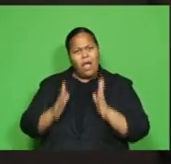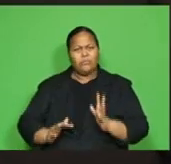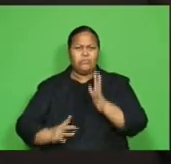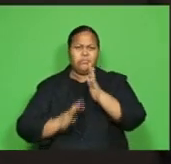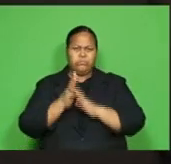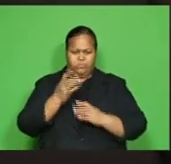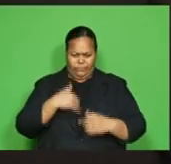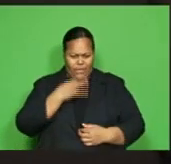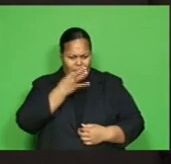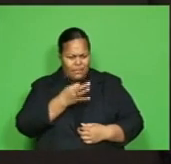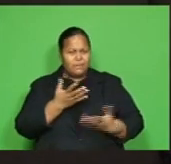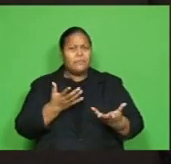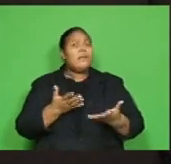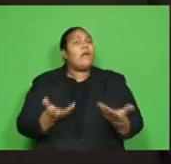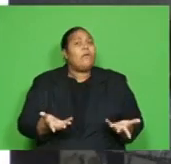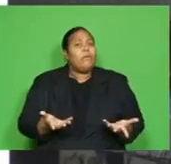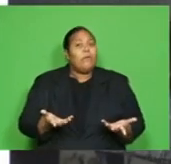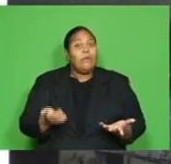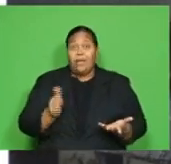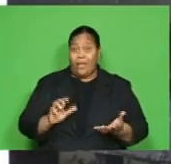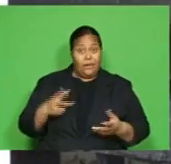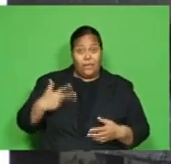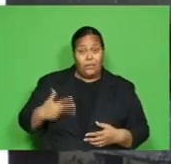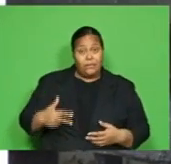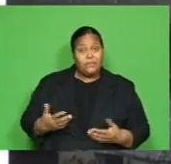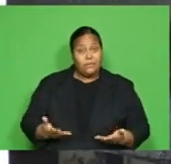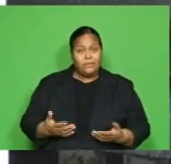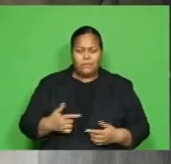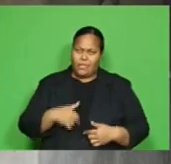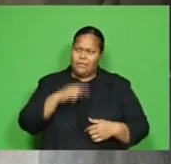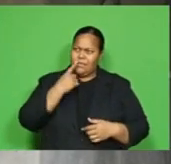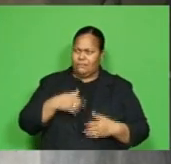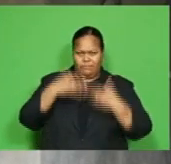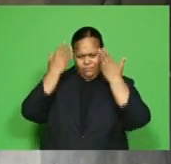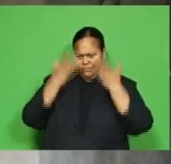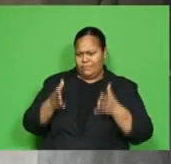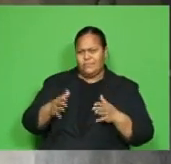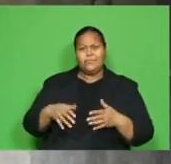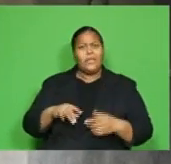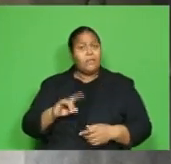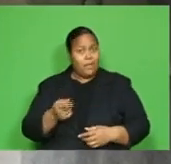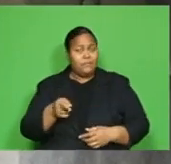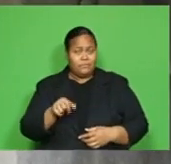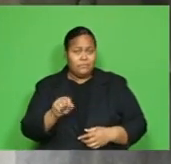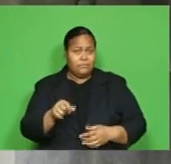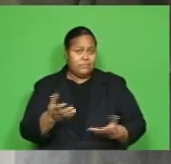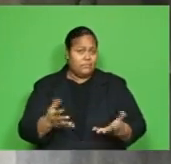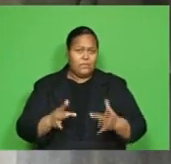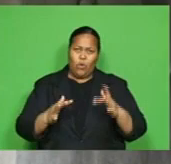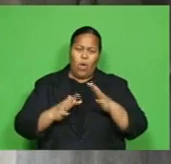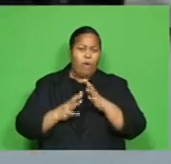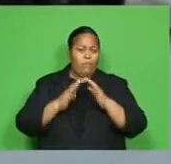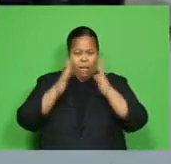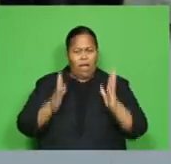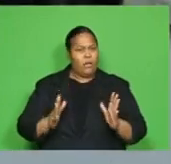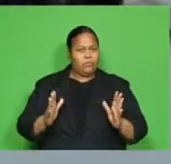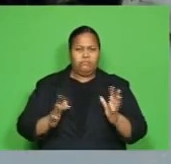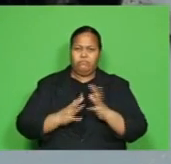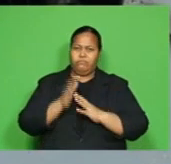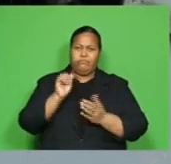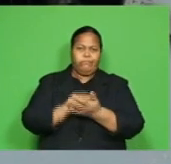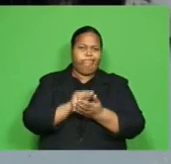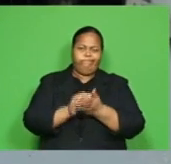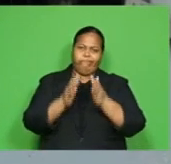hurt. So he said I actually don't know but the house is all in ashes. Devi